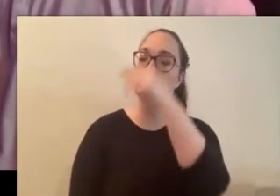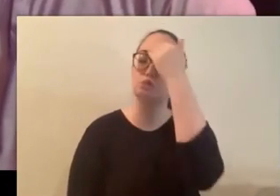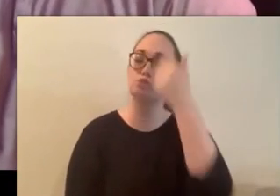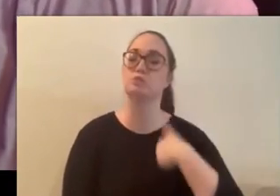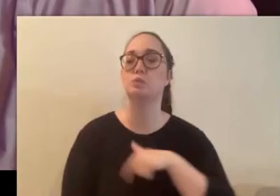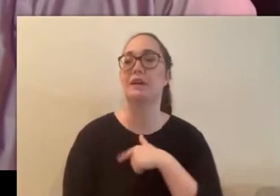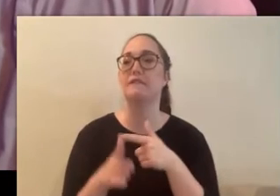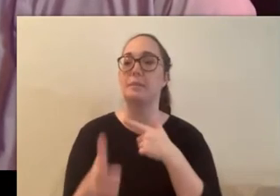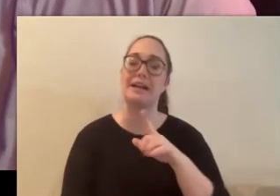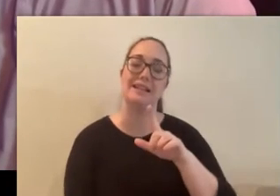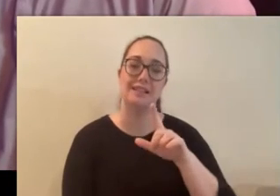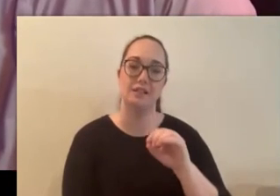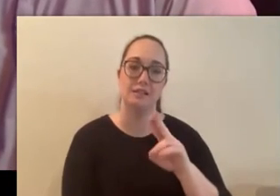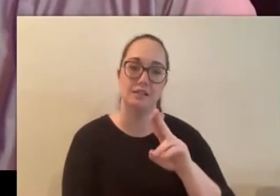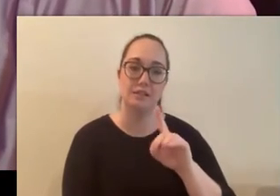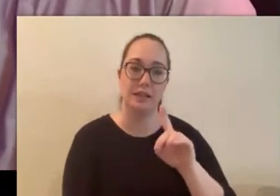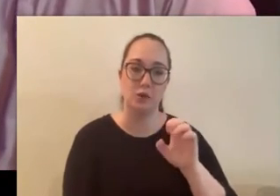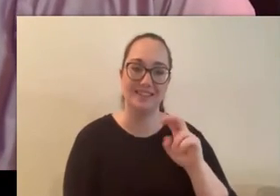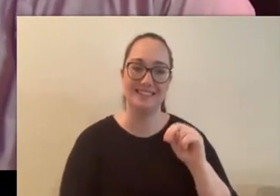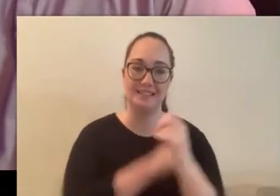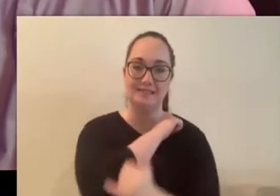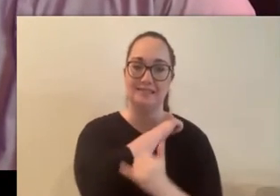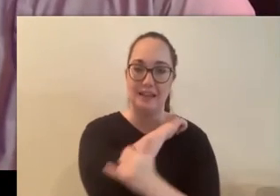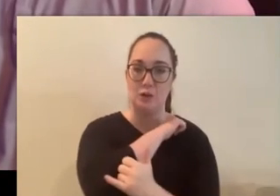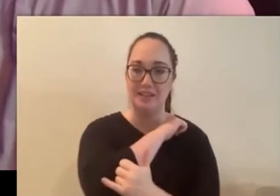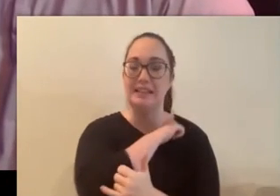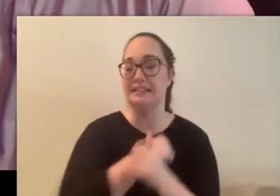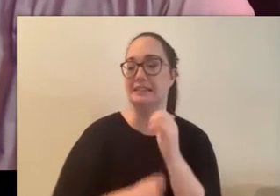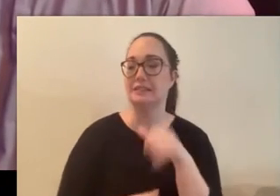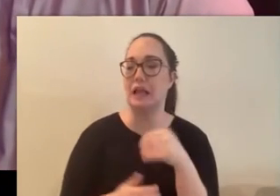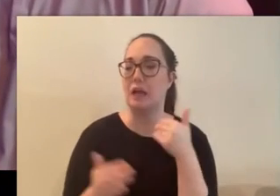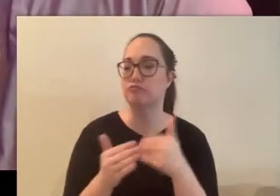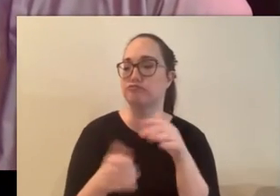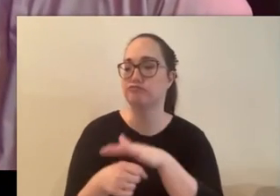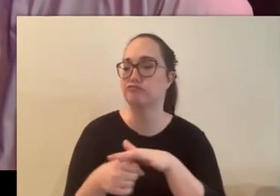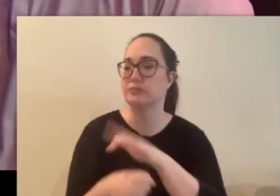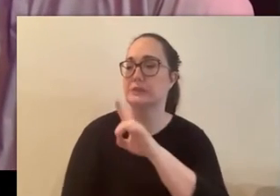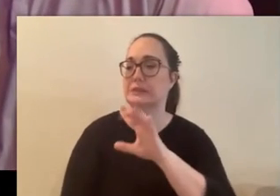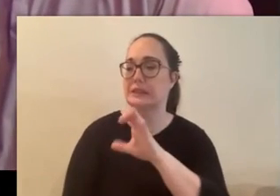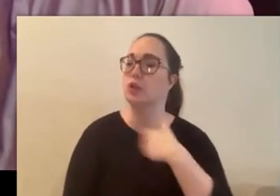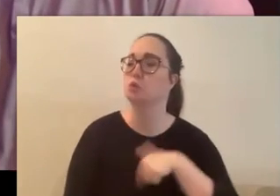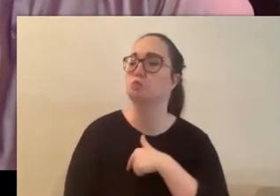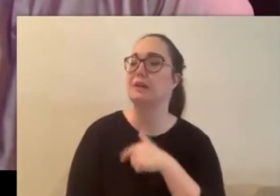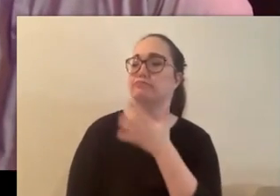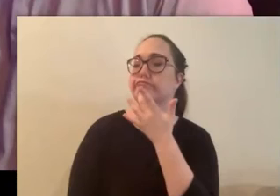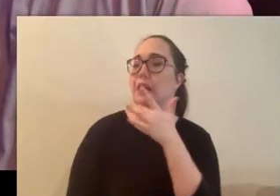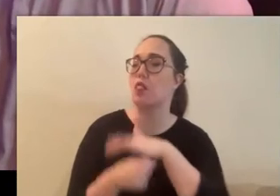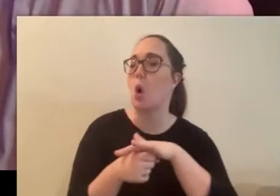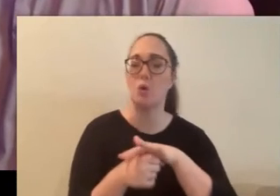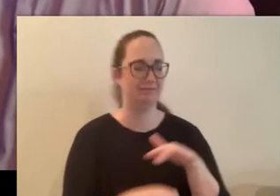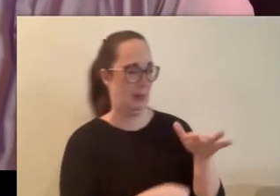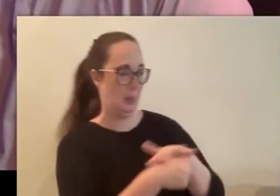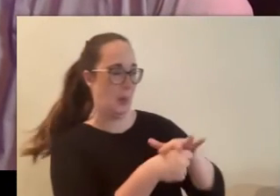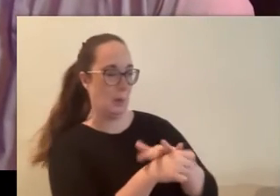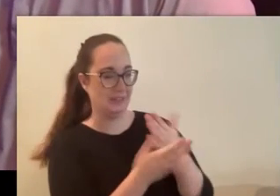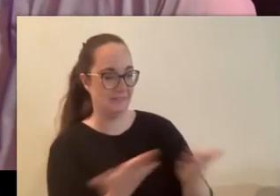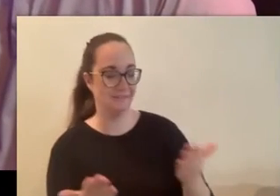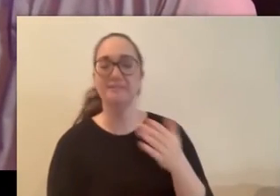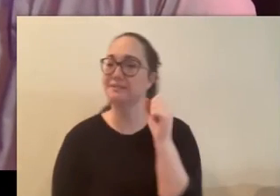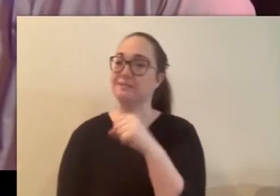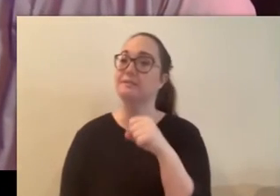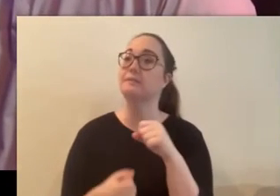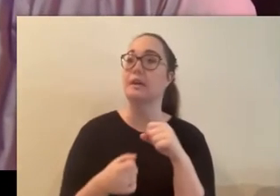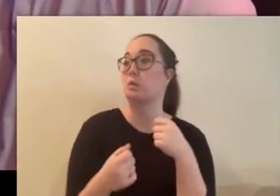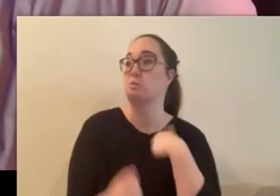we try to hit as many breweries and wineries yeah around the local stuff but we'll also drink honestly anything that won't kill us